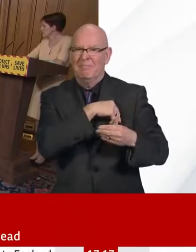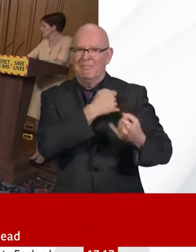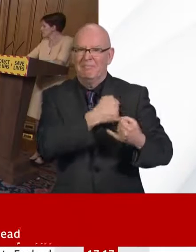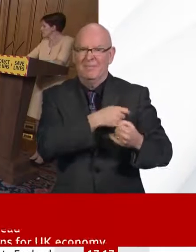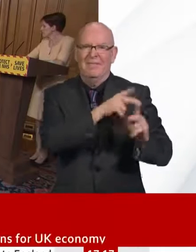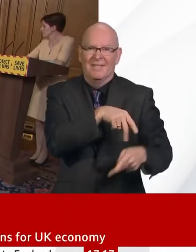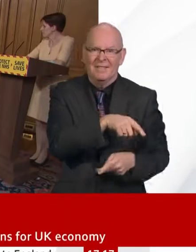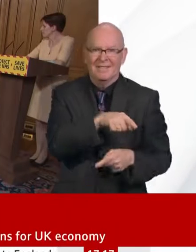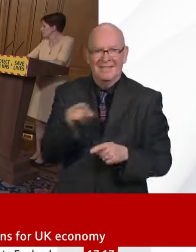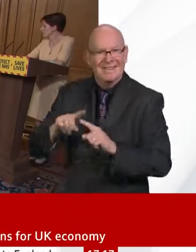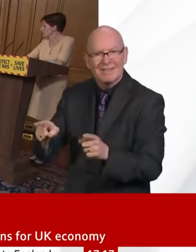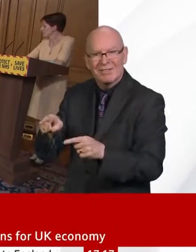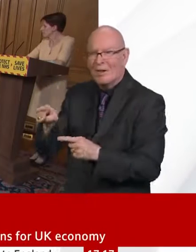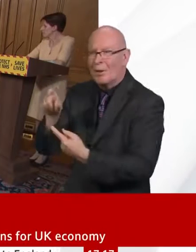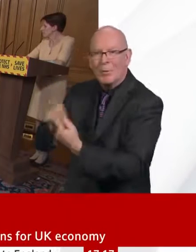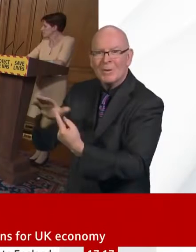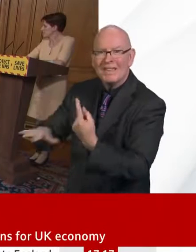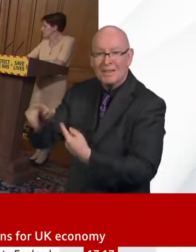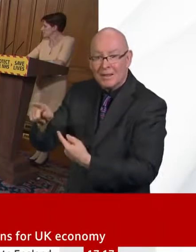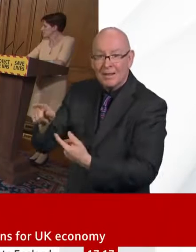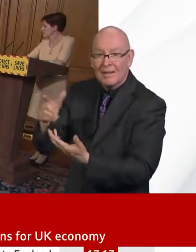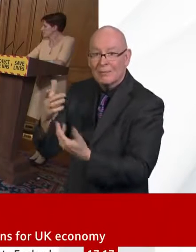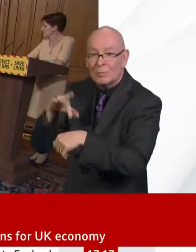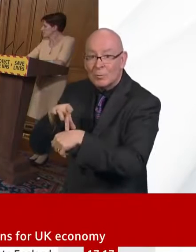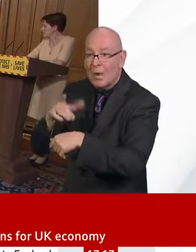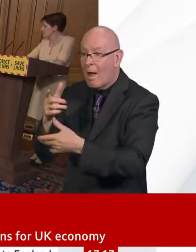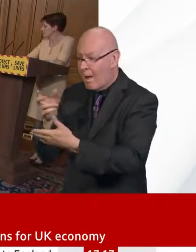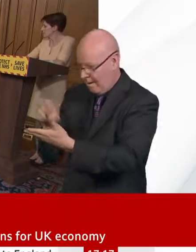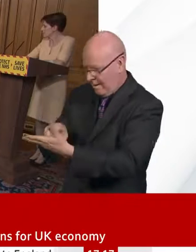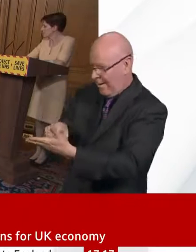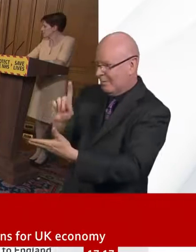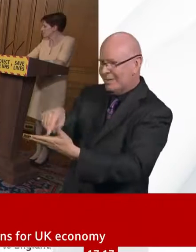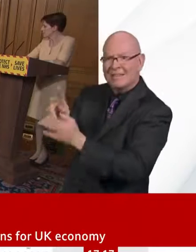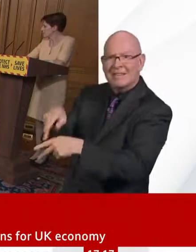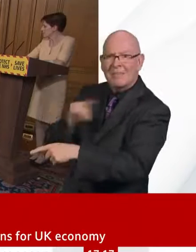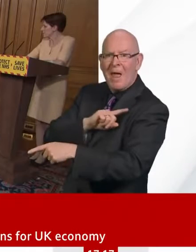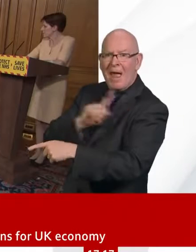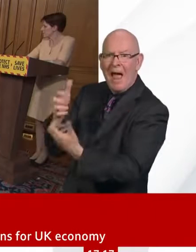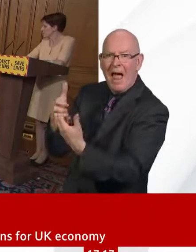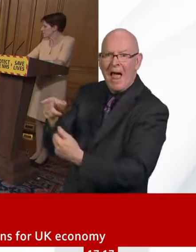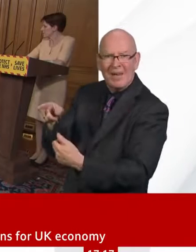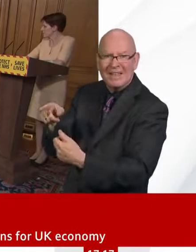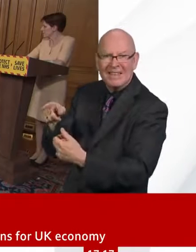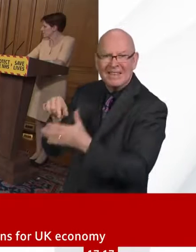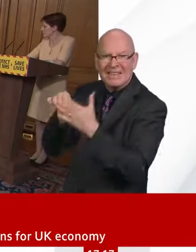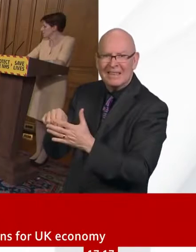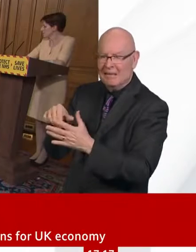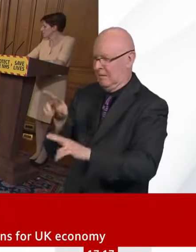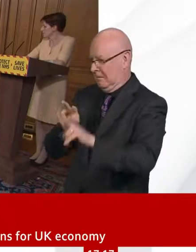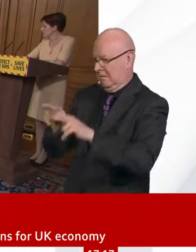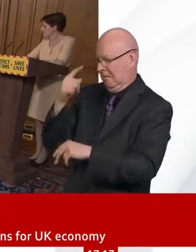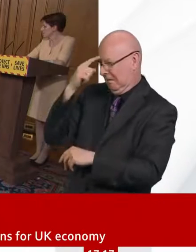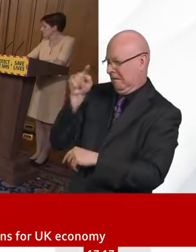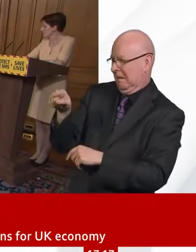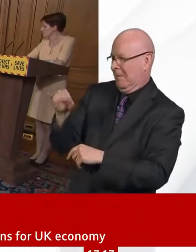NHS trusts with an existing consistent system for providing data. There are tens of thousands of social